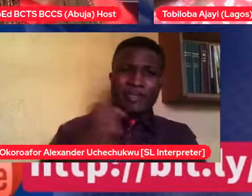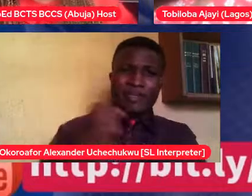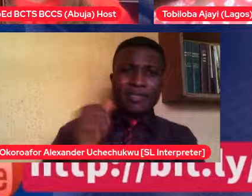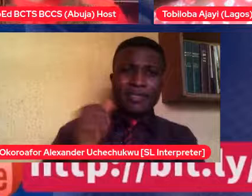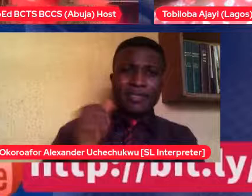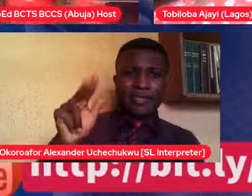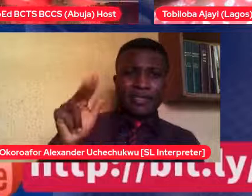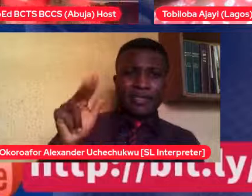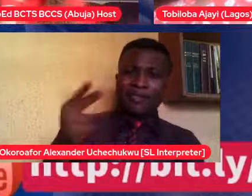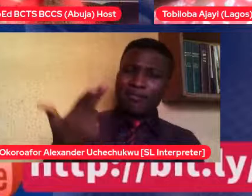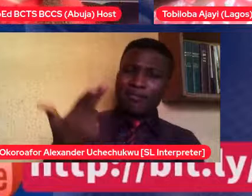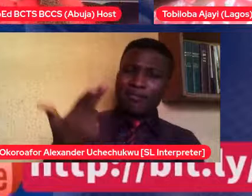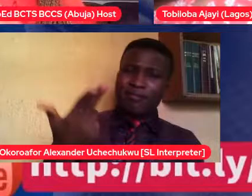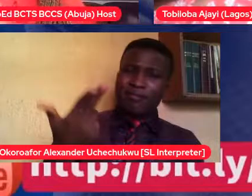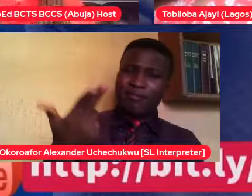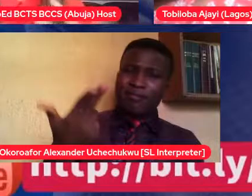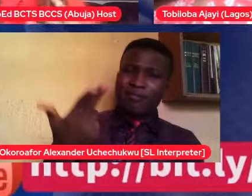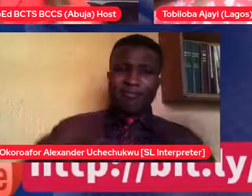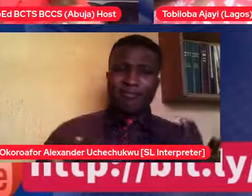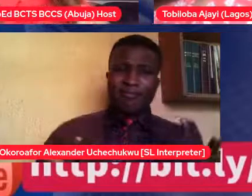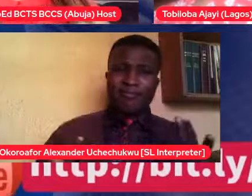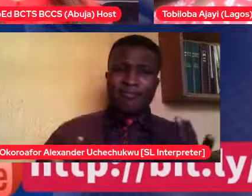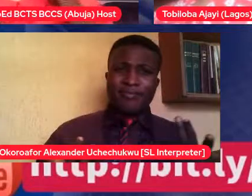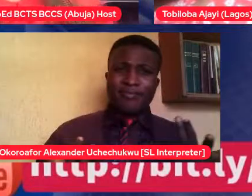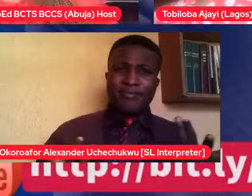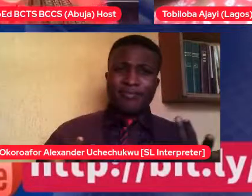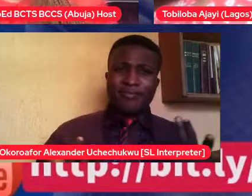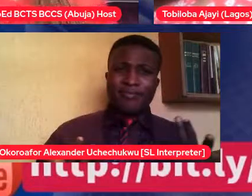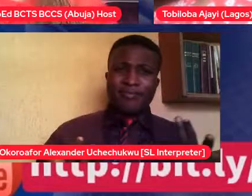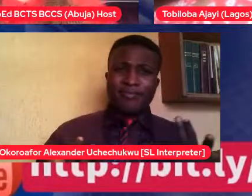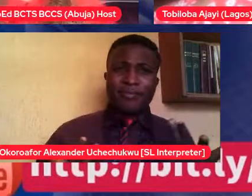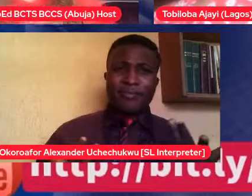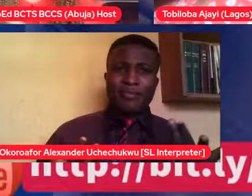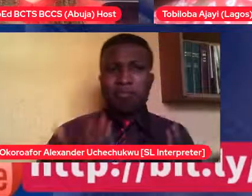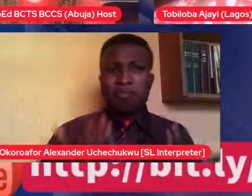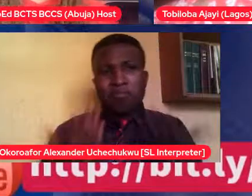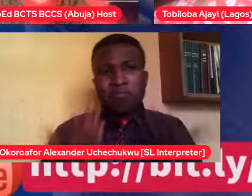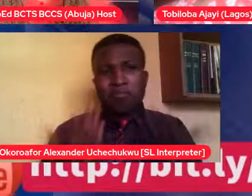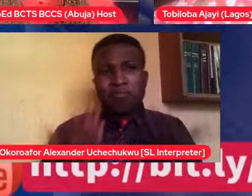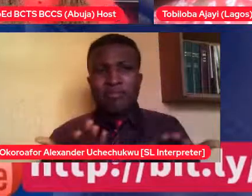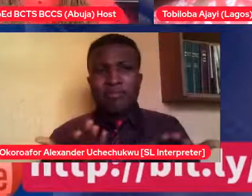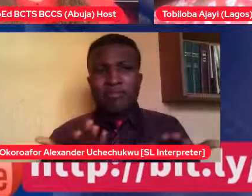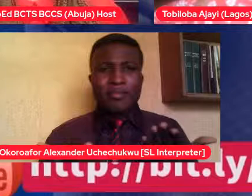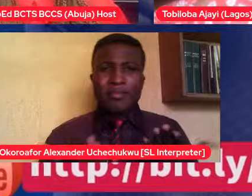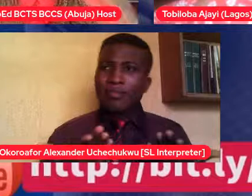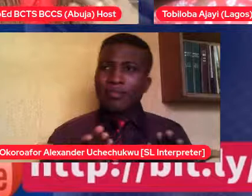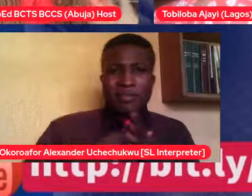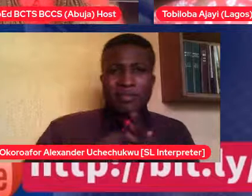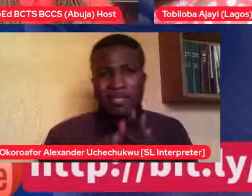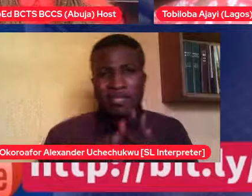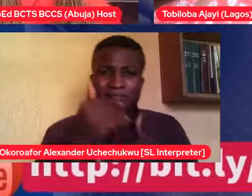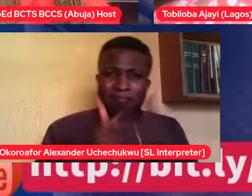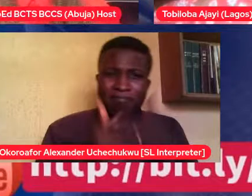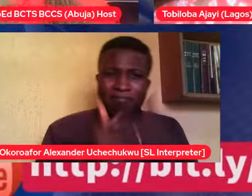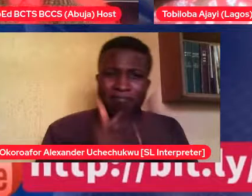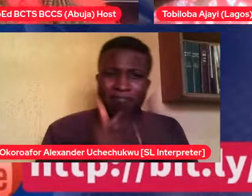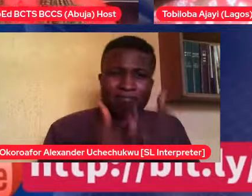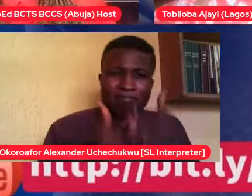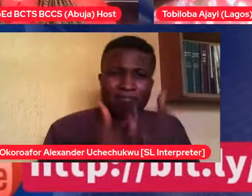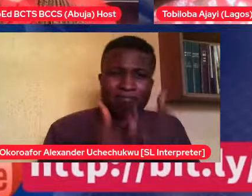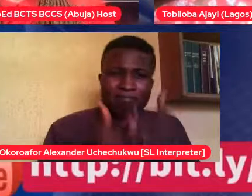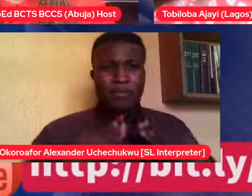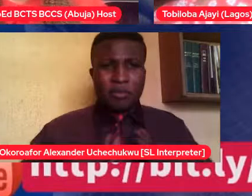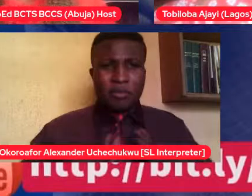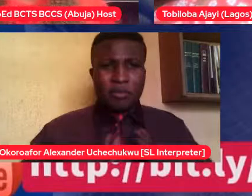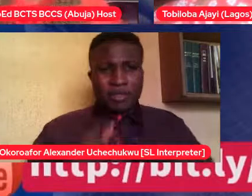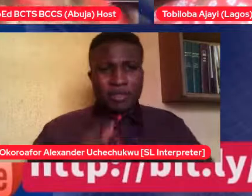sets in. You're beginning to look at the opposite sex. And you're wondering, oh, how do I, do I look good? How do I speak